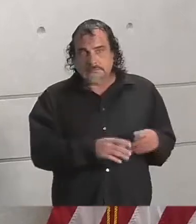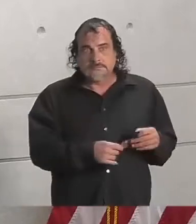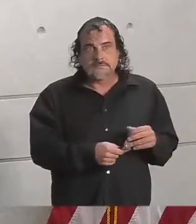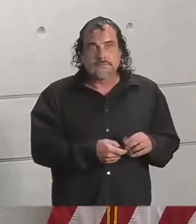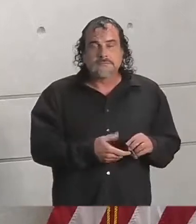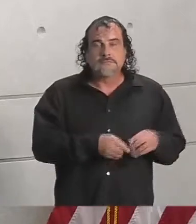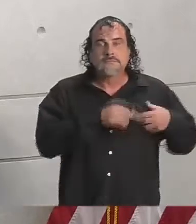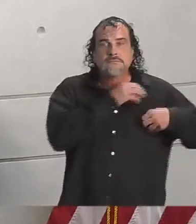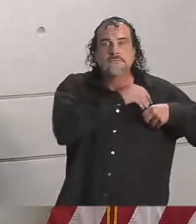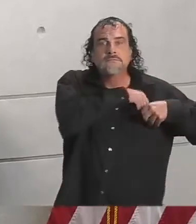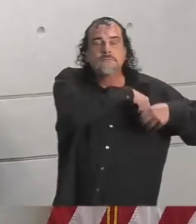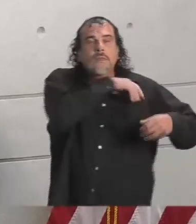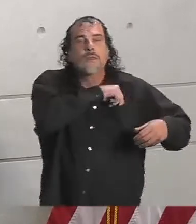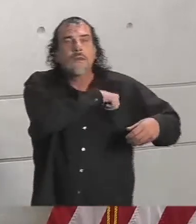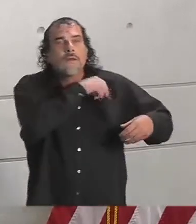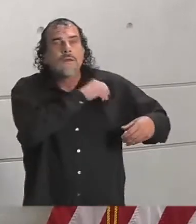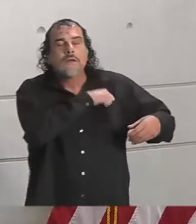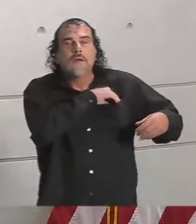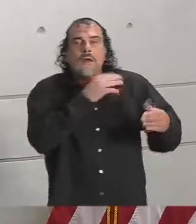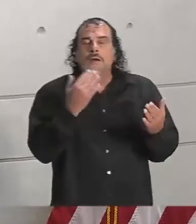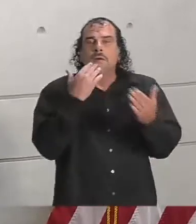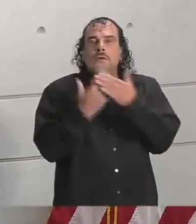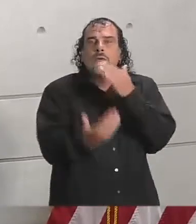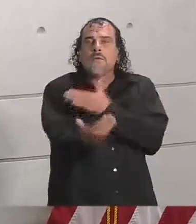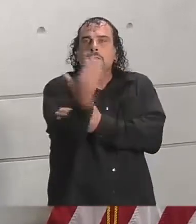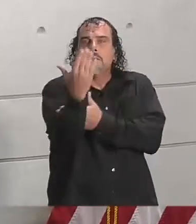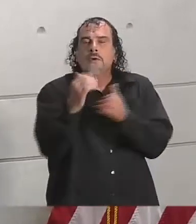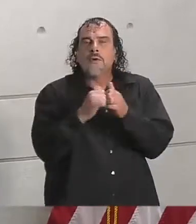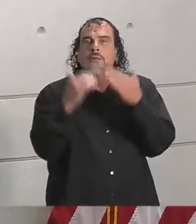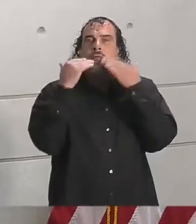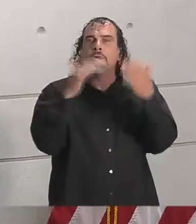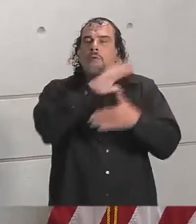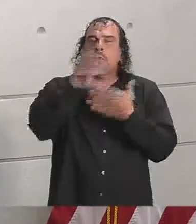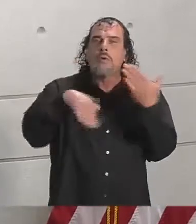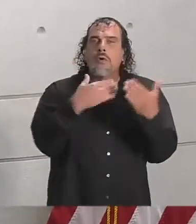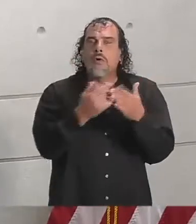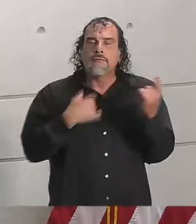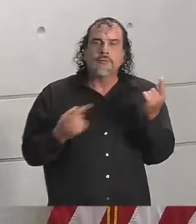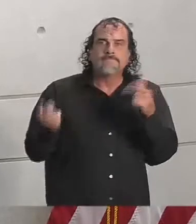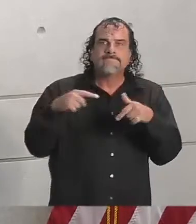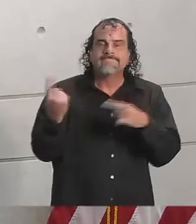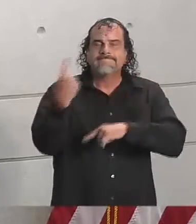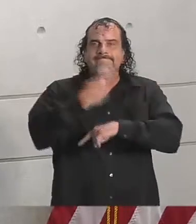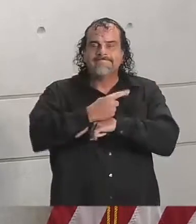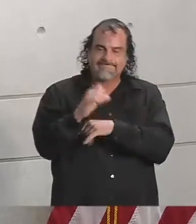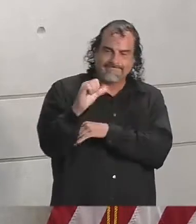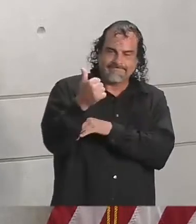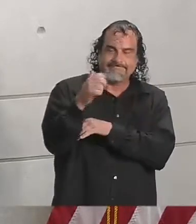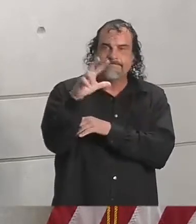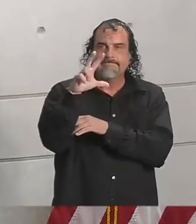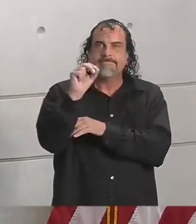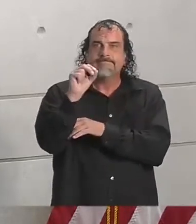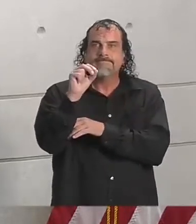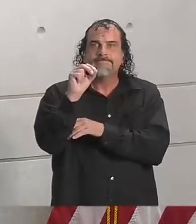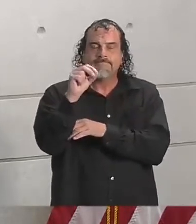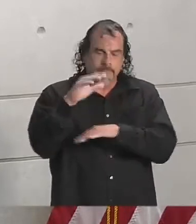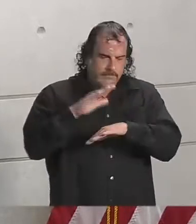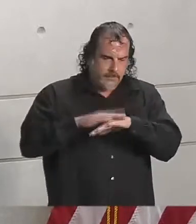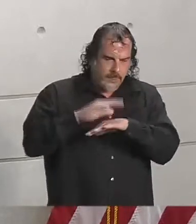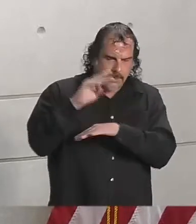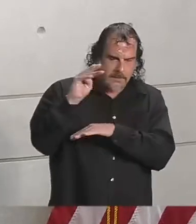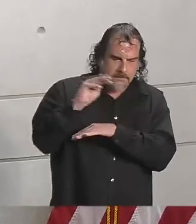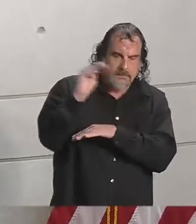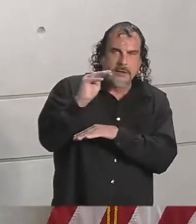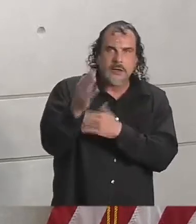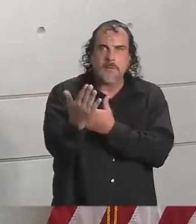Good morning and thank you all for being here at 1030 on Monday